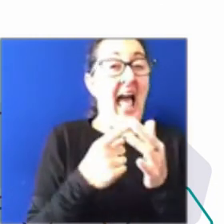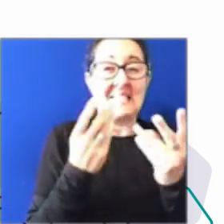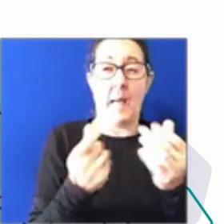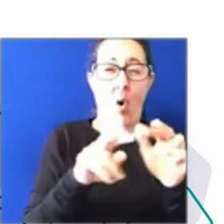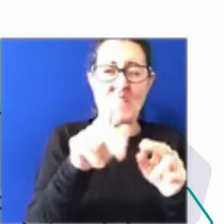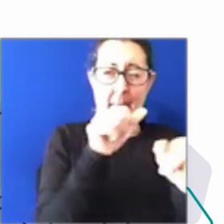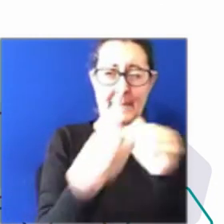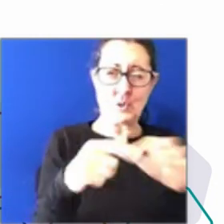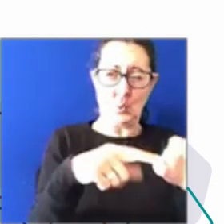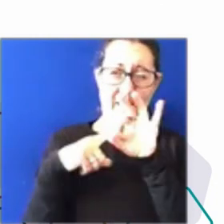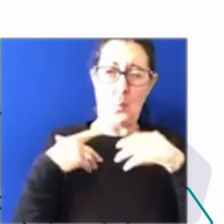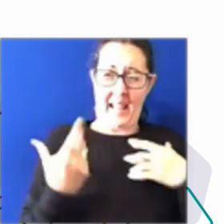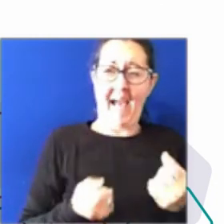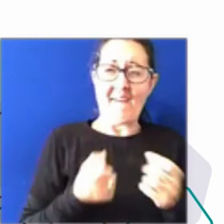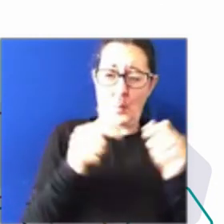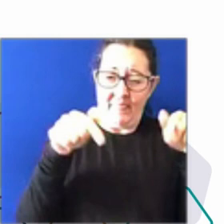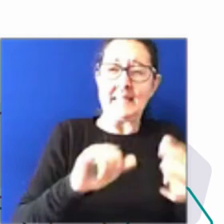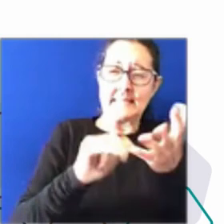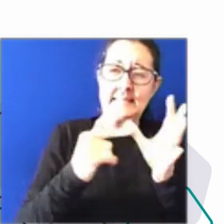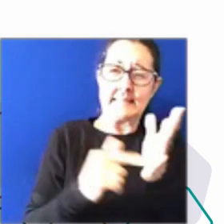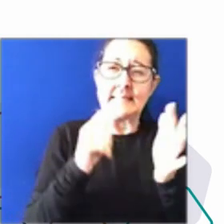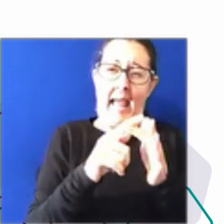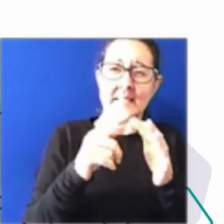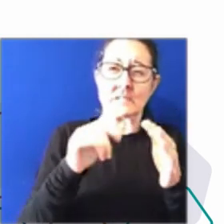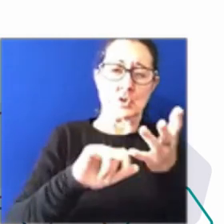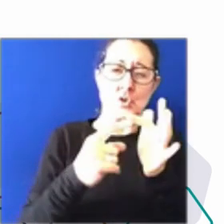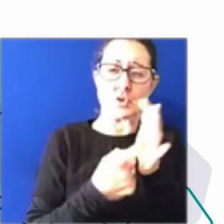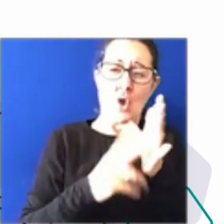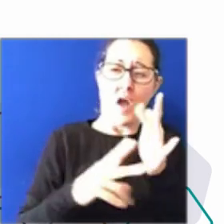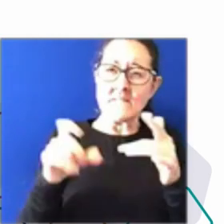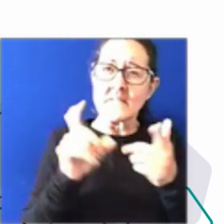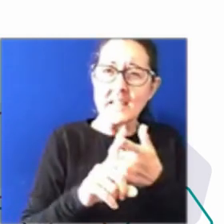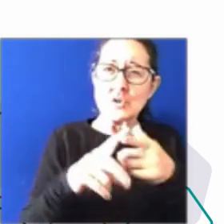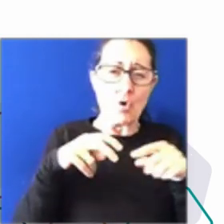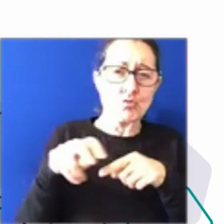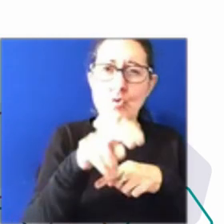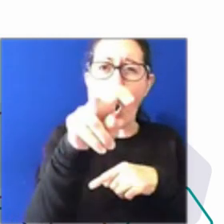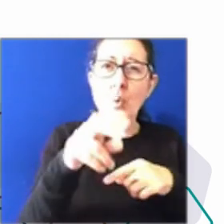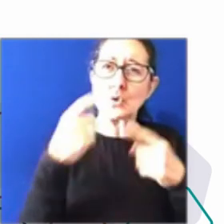So thank you to all of you for great questions. Helen, can I, sorry, I know we spent a lot of time on this.